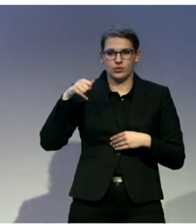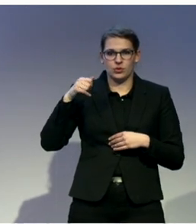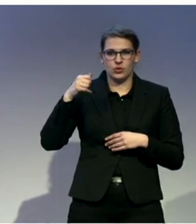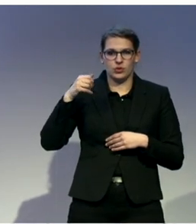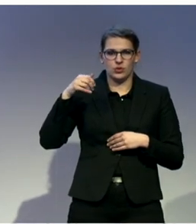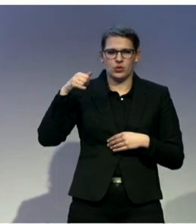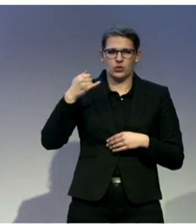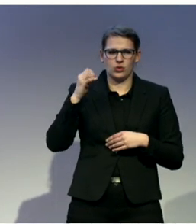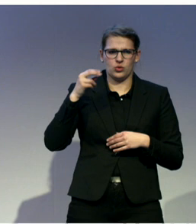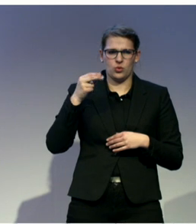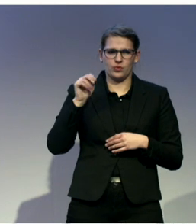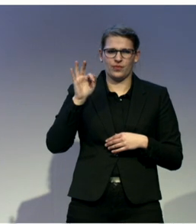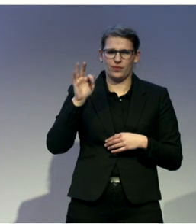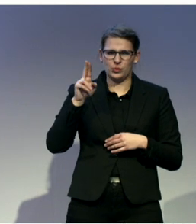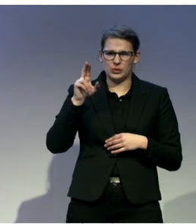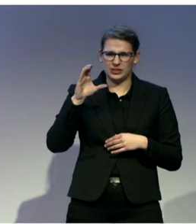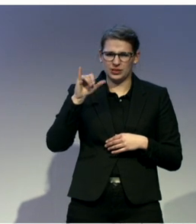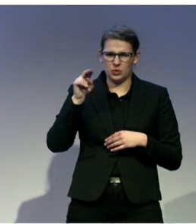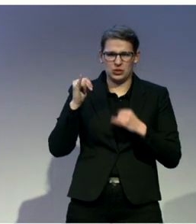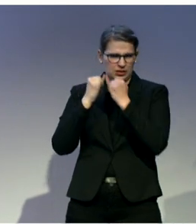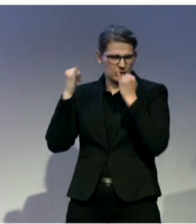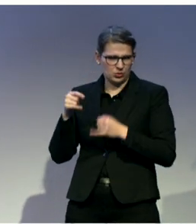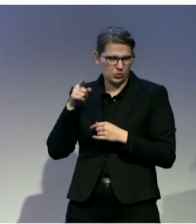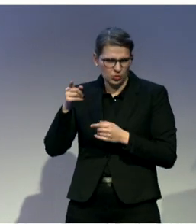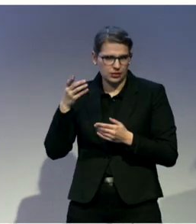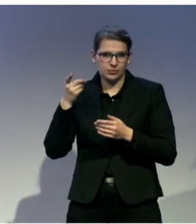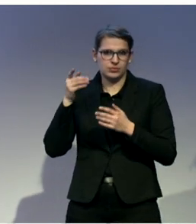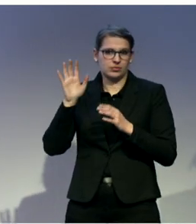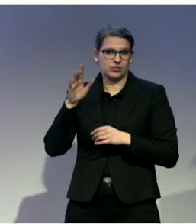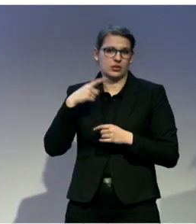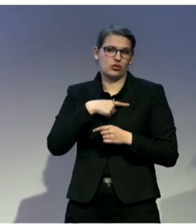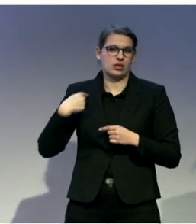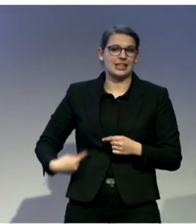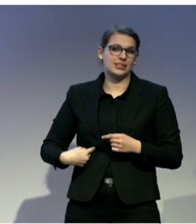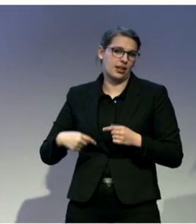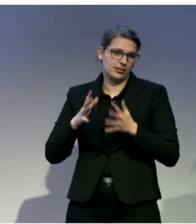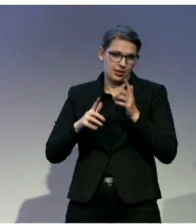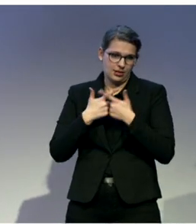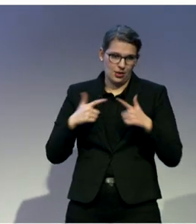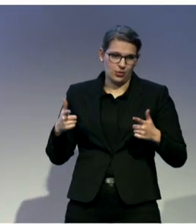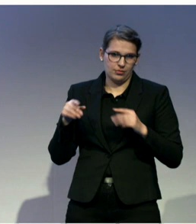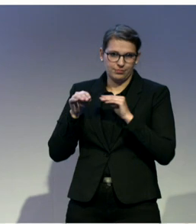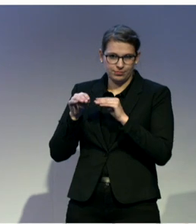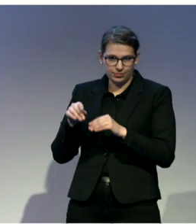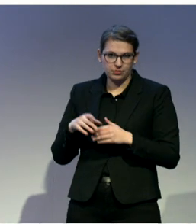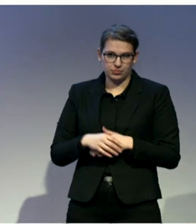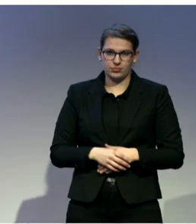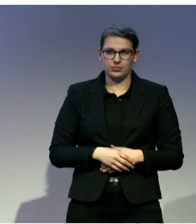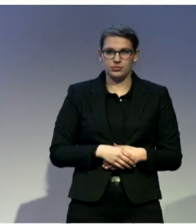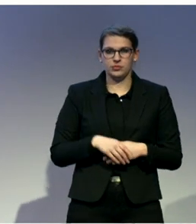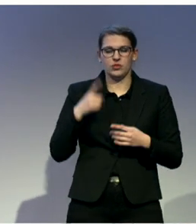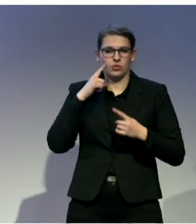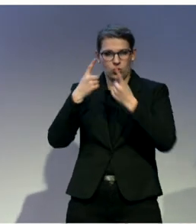teaching and learning of Chinese sign language, inclusive sign language, Chinese sign language for all students. And